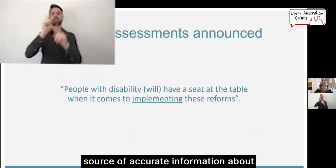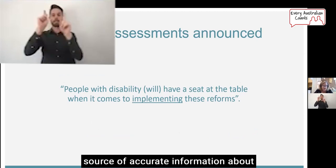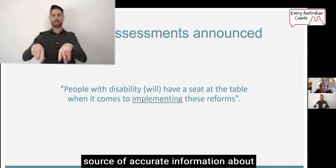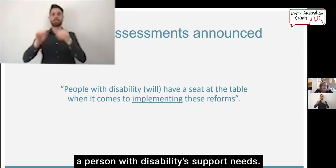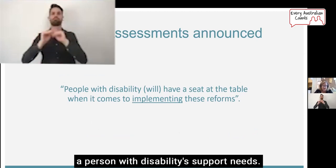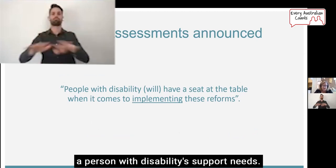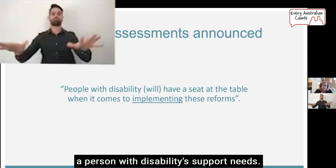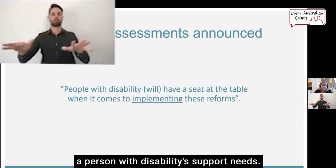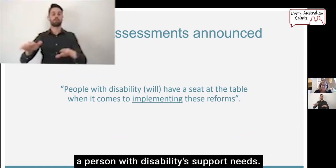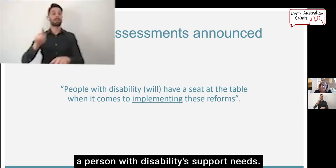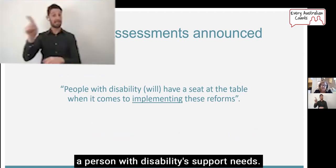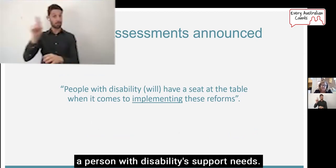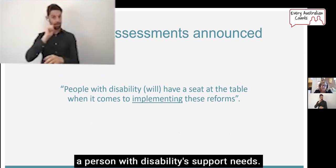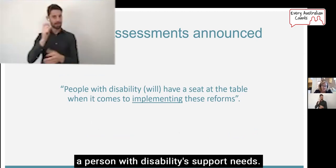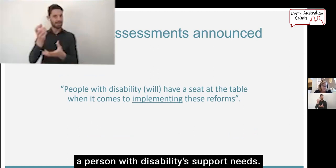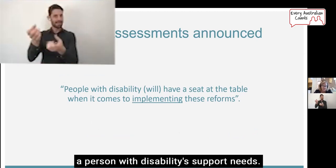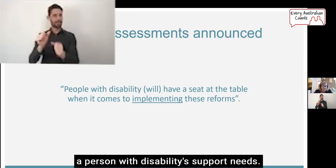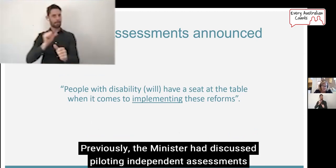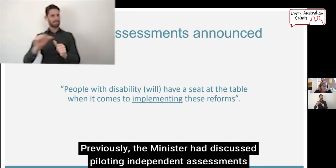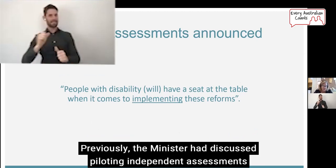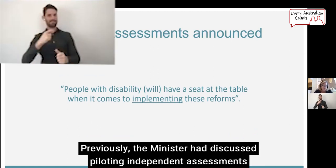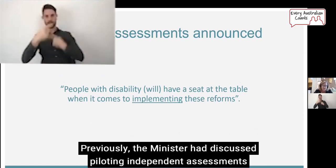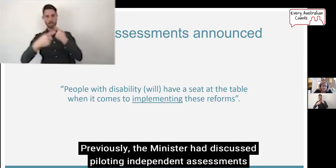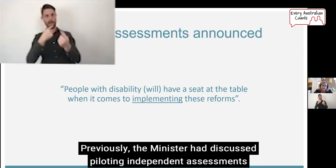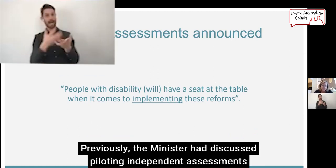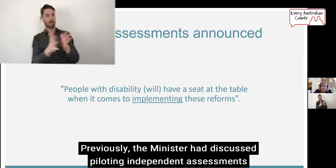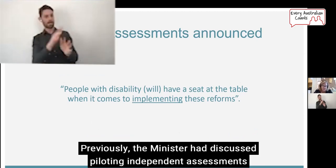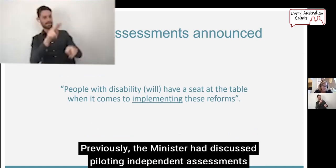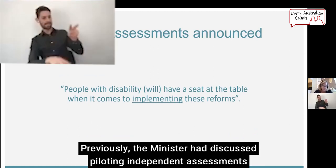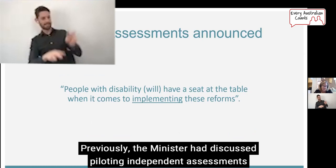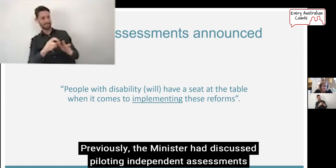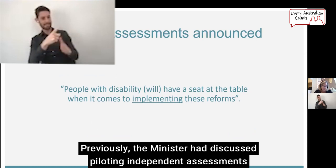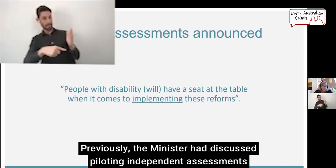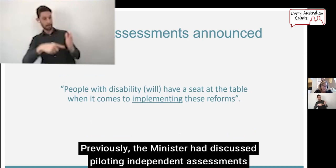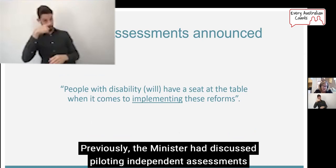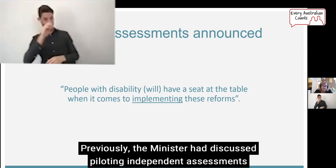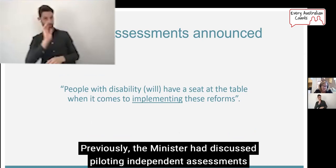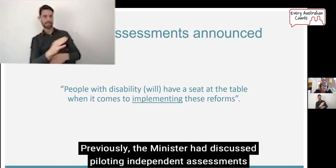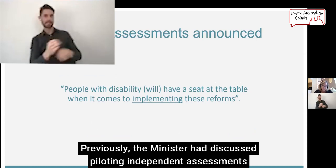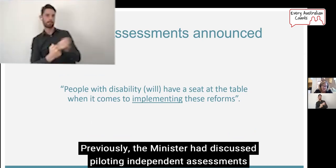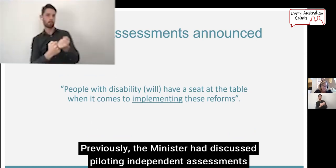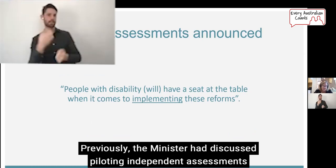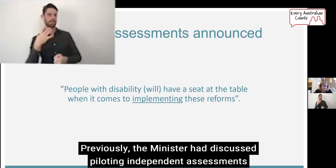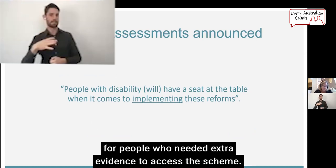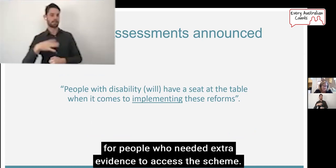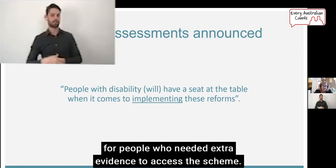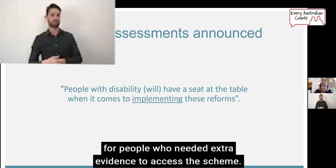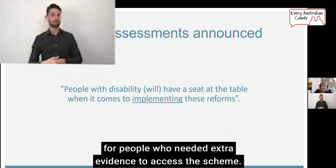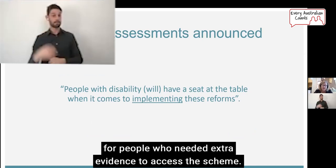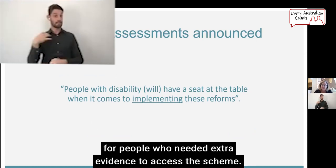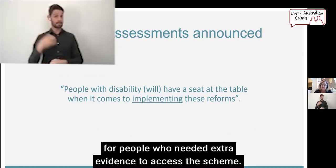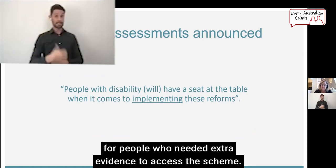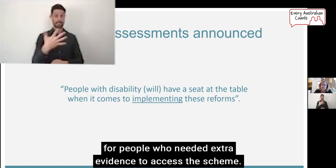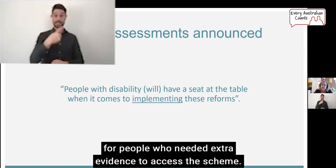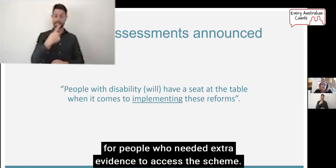about a person with disability support needs. Previously, the Minister had discussed piloting independent assessments for people